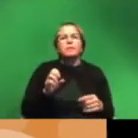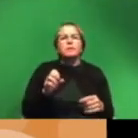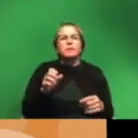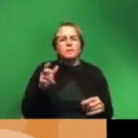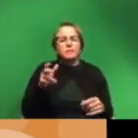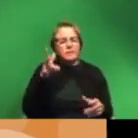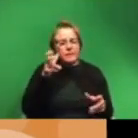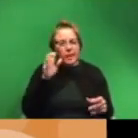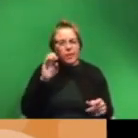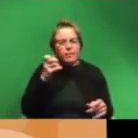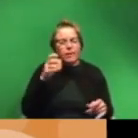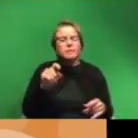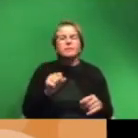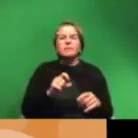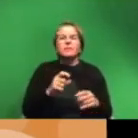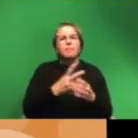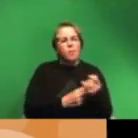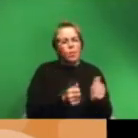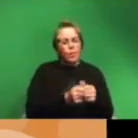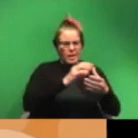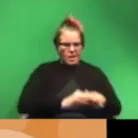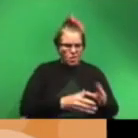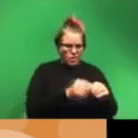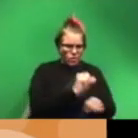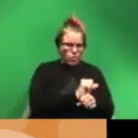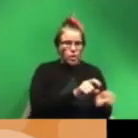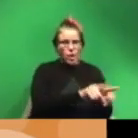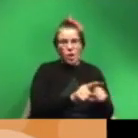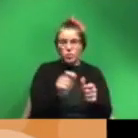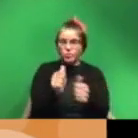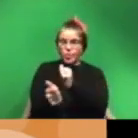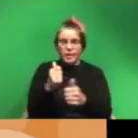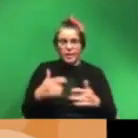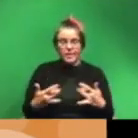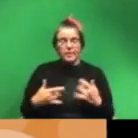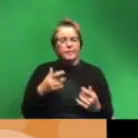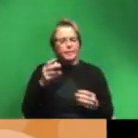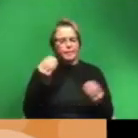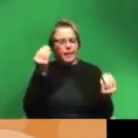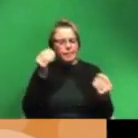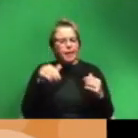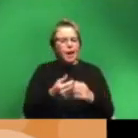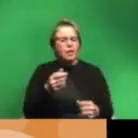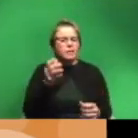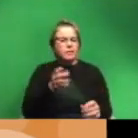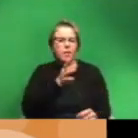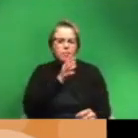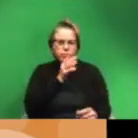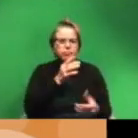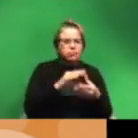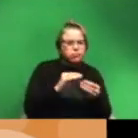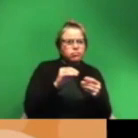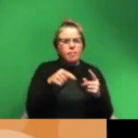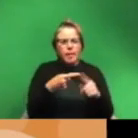and this is both with i guess narrative work but also even sporting events think about how you're listening to the commentary that's happening think about how you're